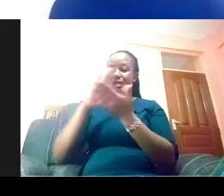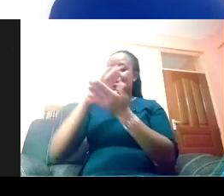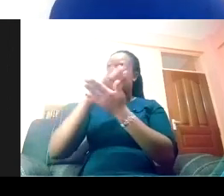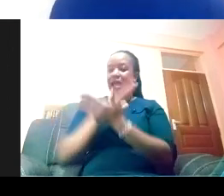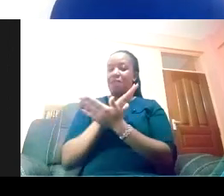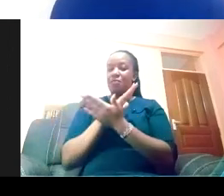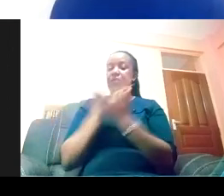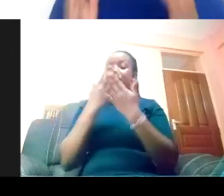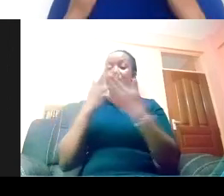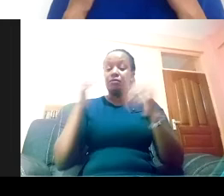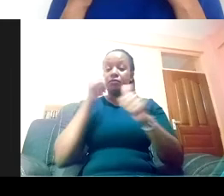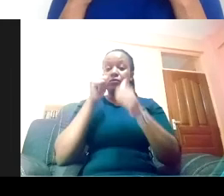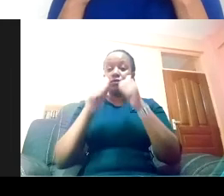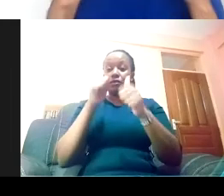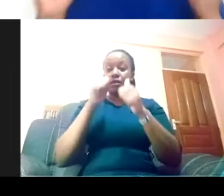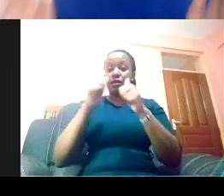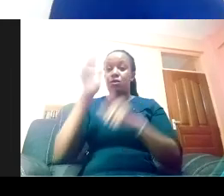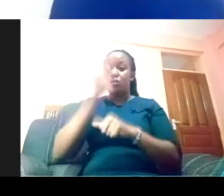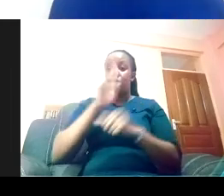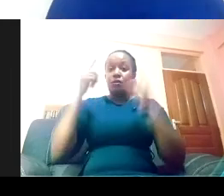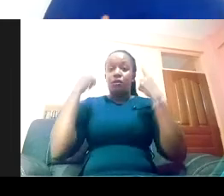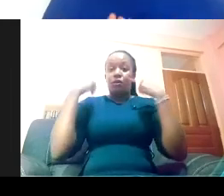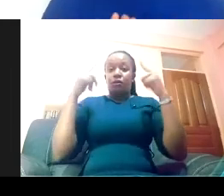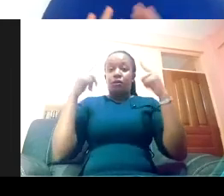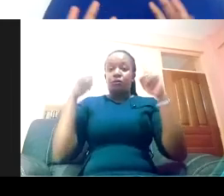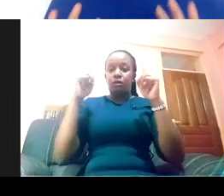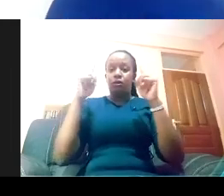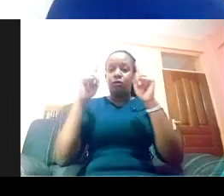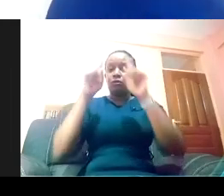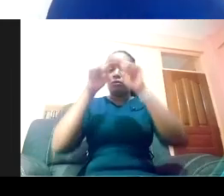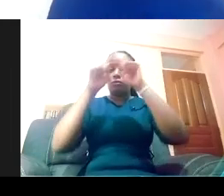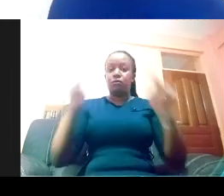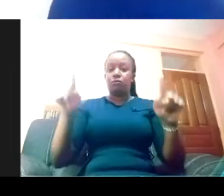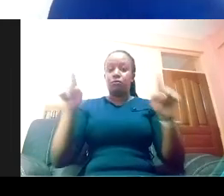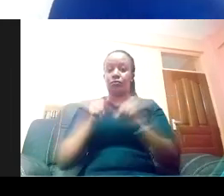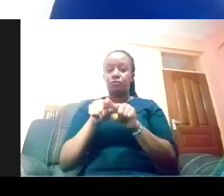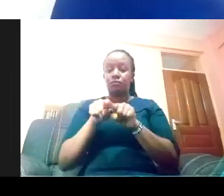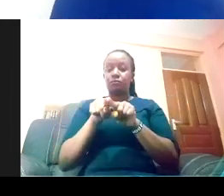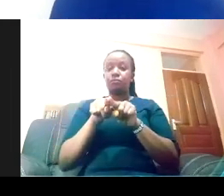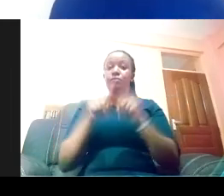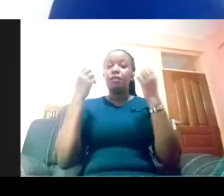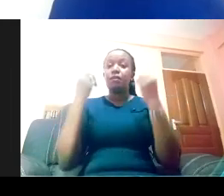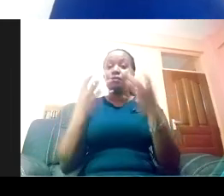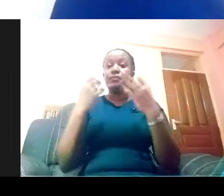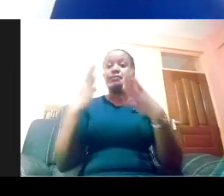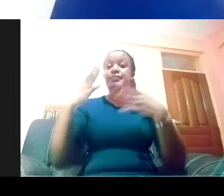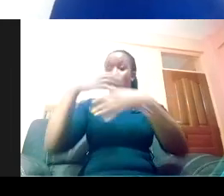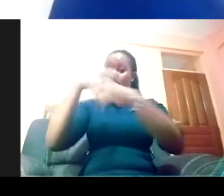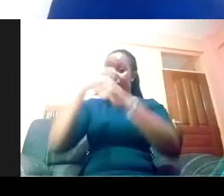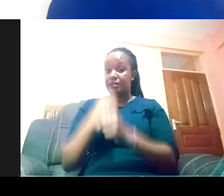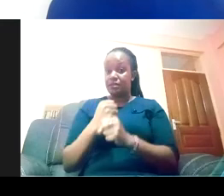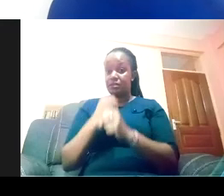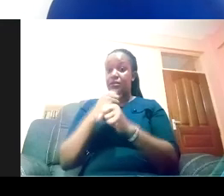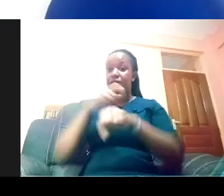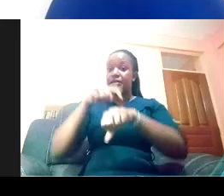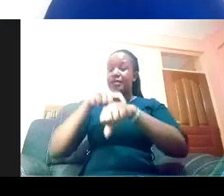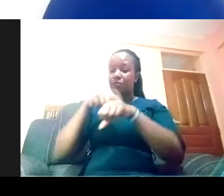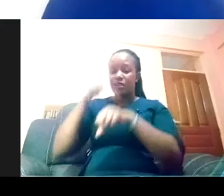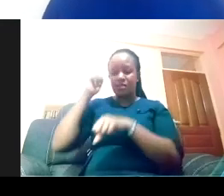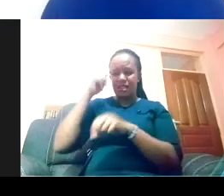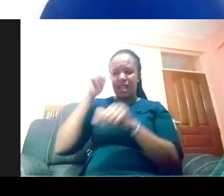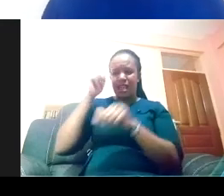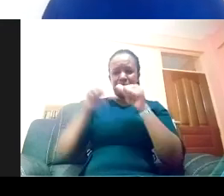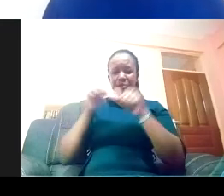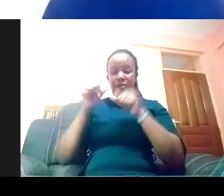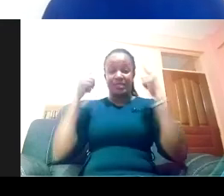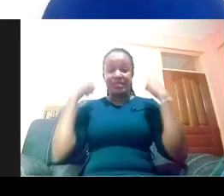the success triangle. Now, in most organizations, when we think of success, we think of that